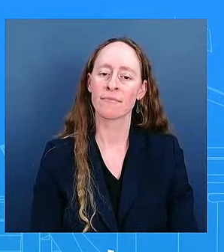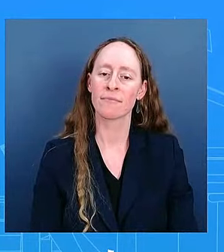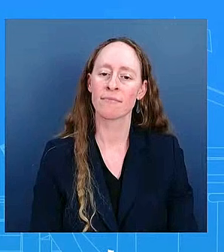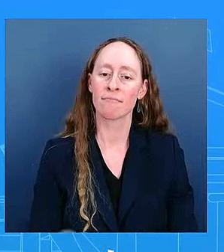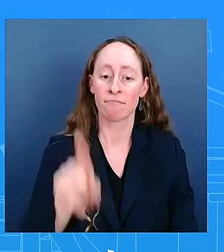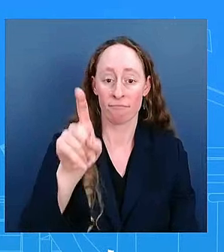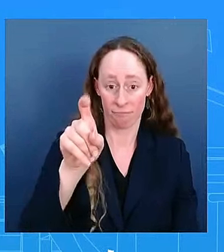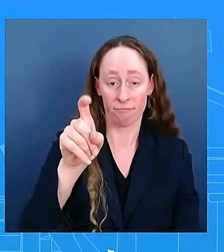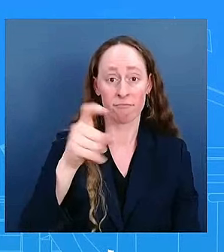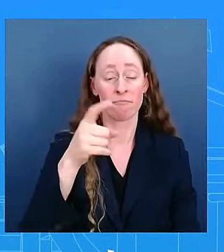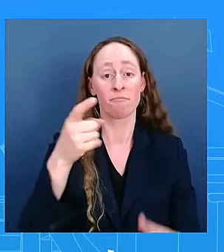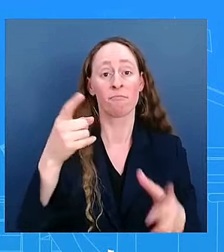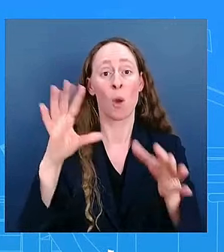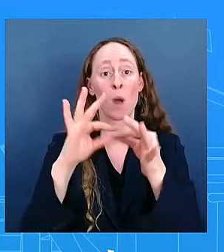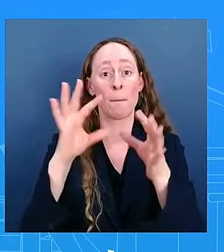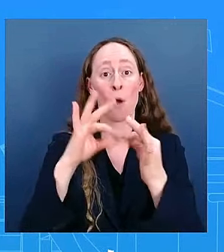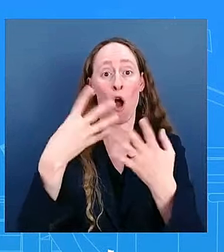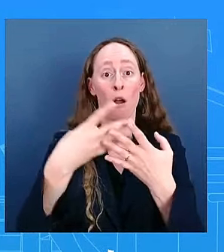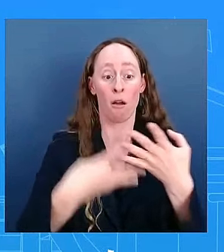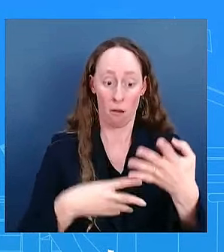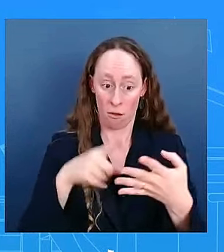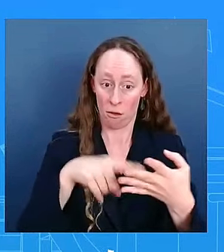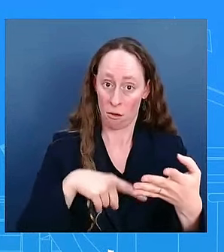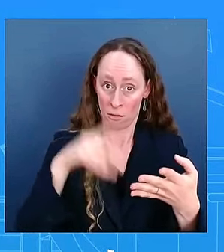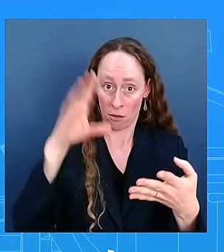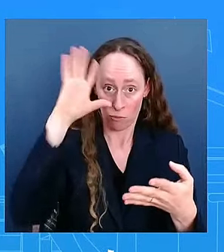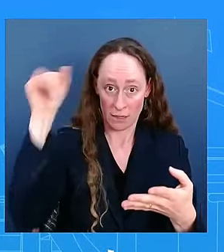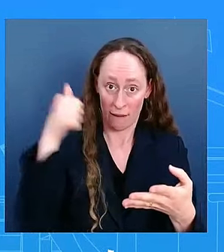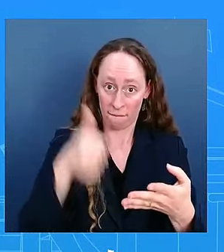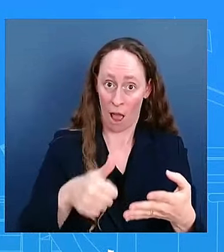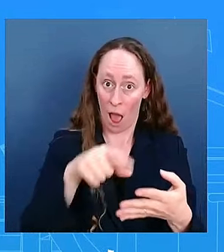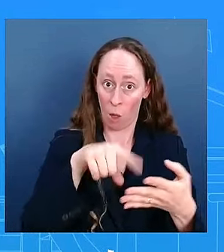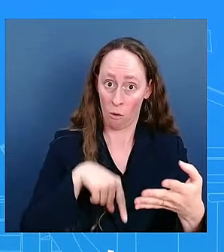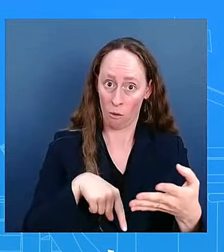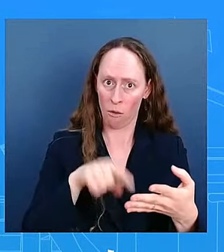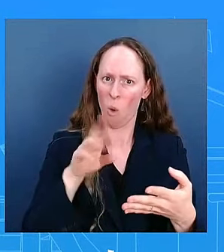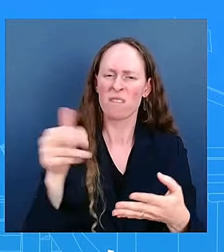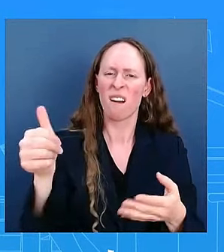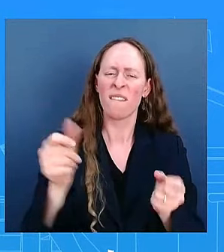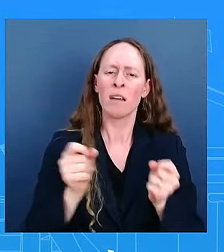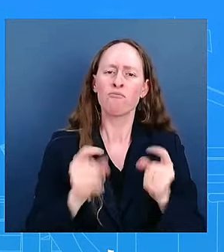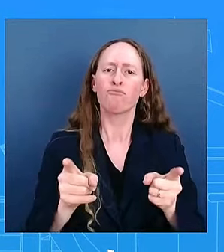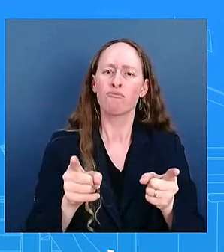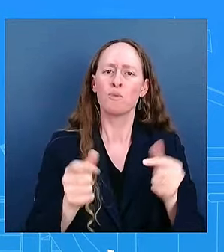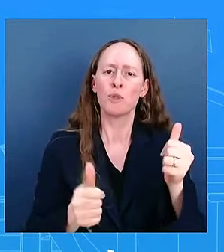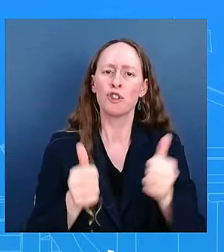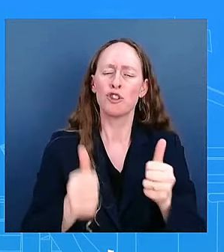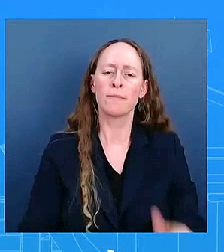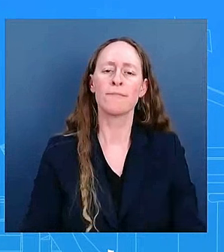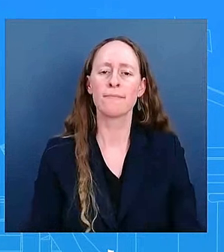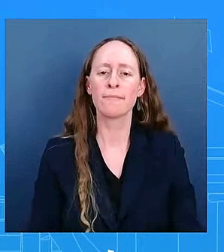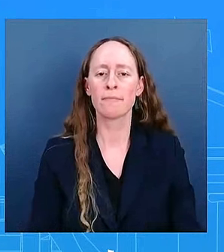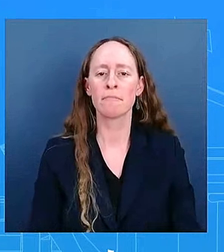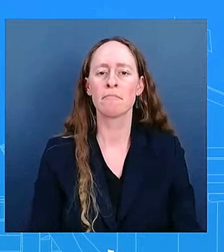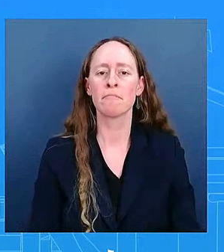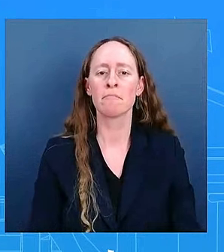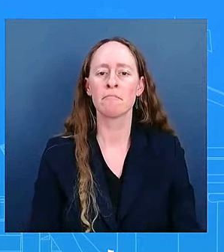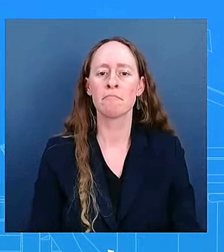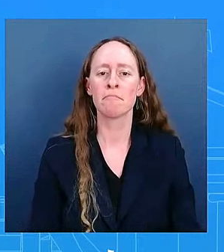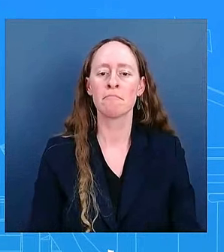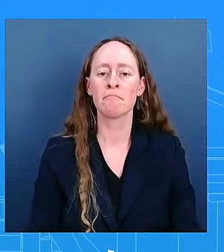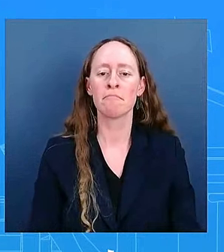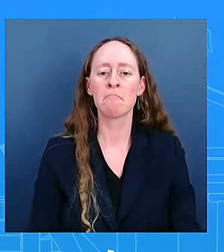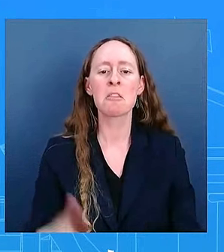it's not unusual for President, Vice President, or any elected officials to have notes on what they want to say,